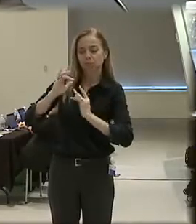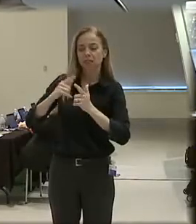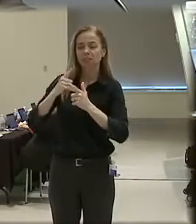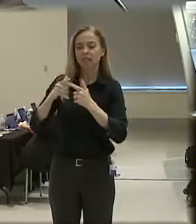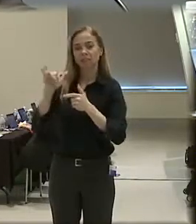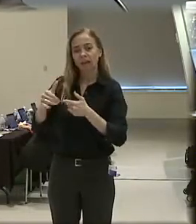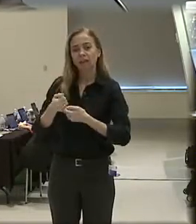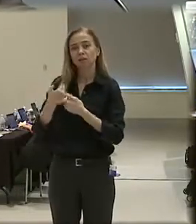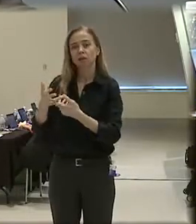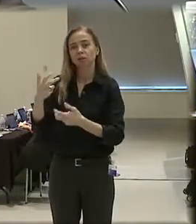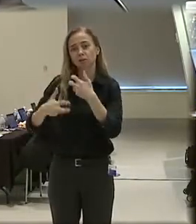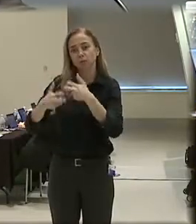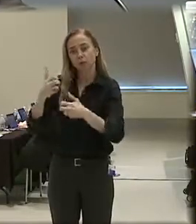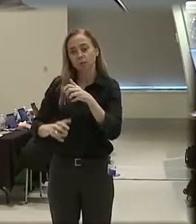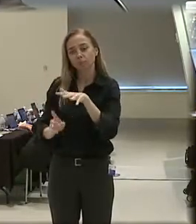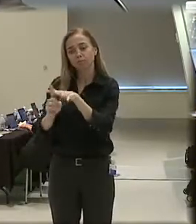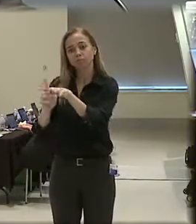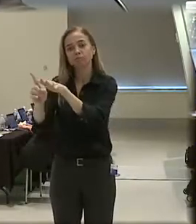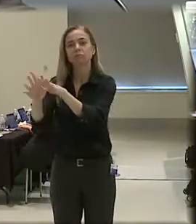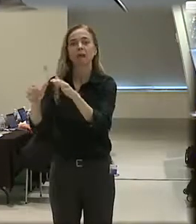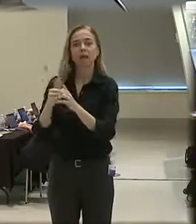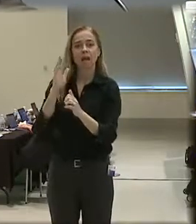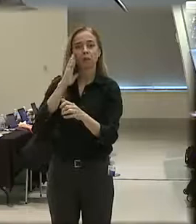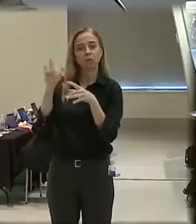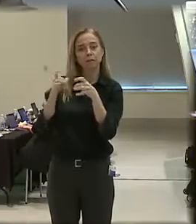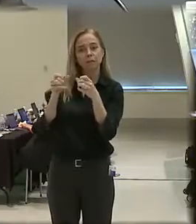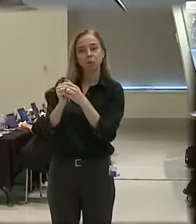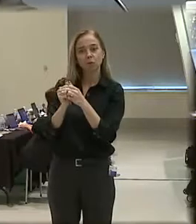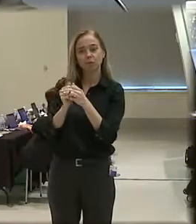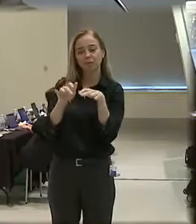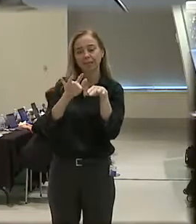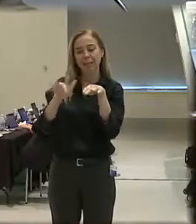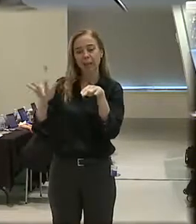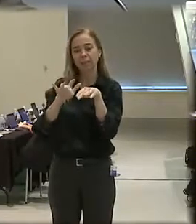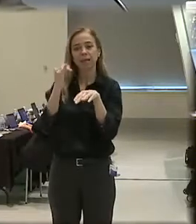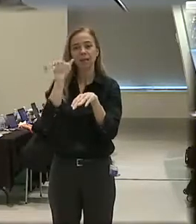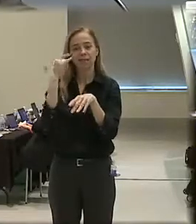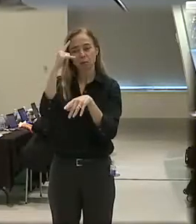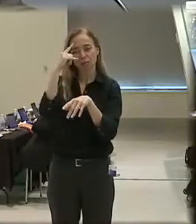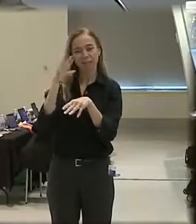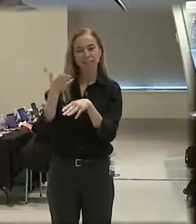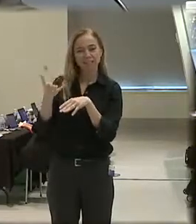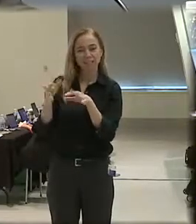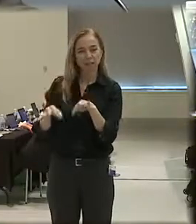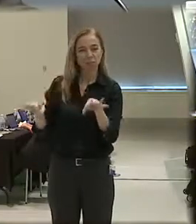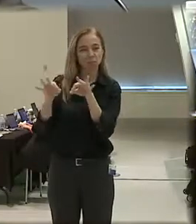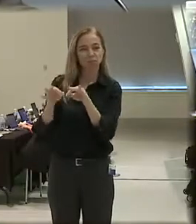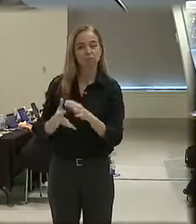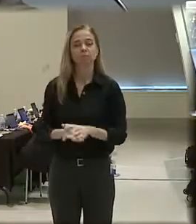been seeing, and how we're going to deal with that judgment gap, if you think that gap is relevant.